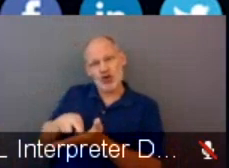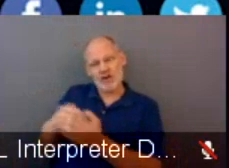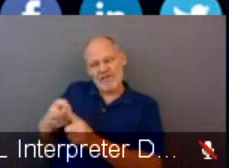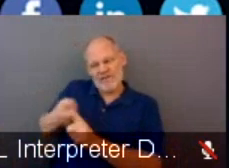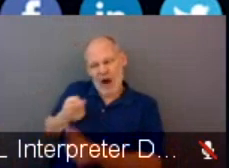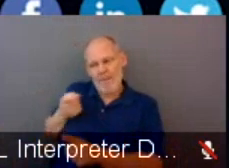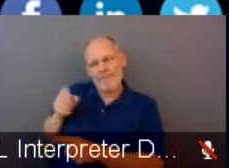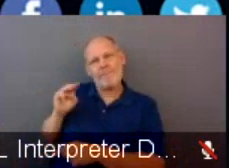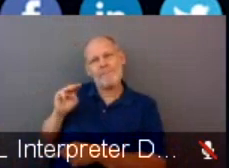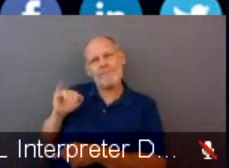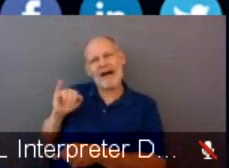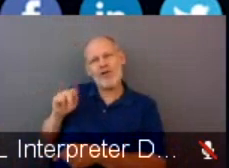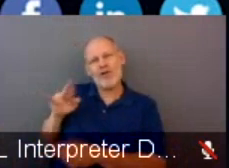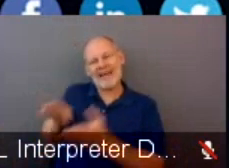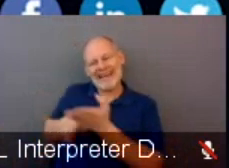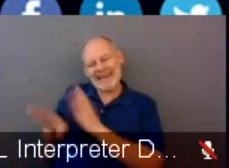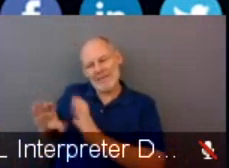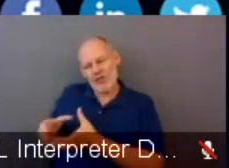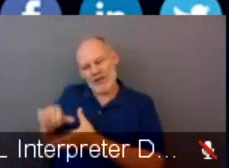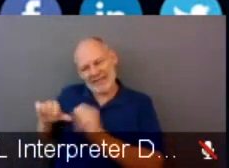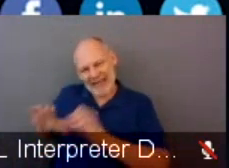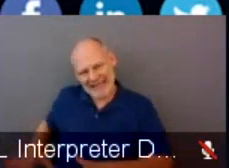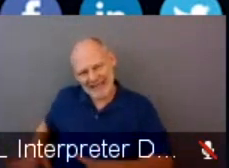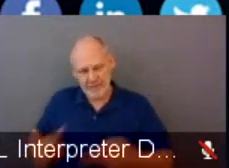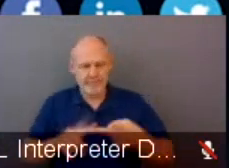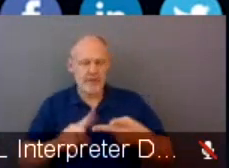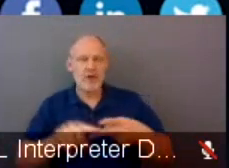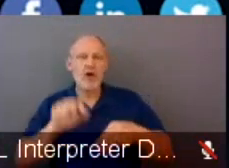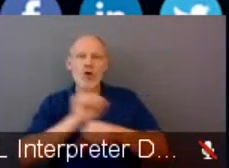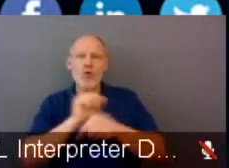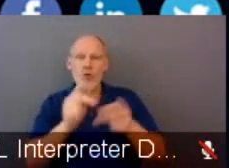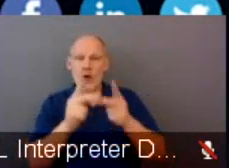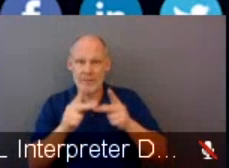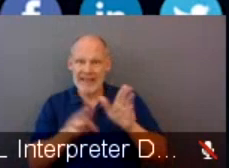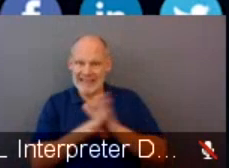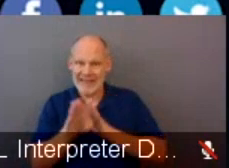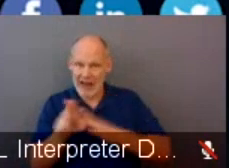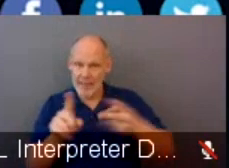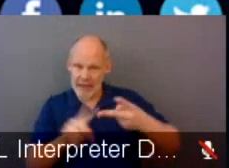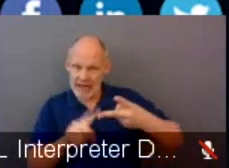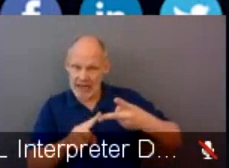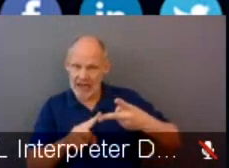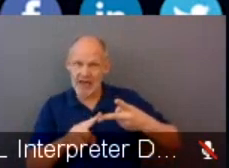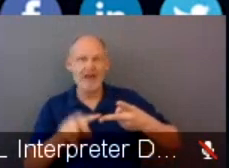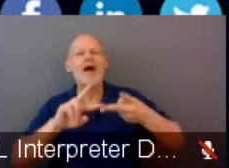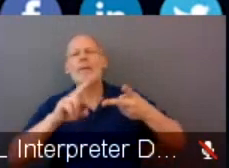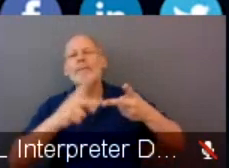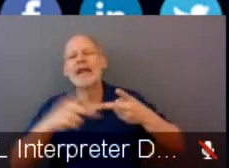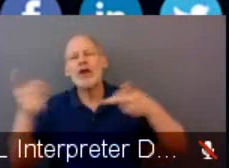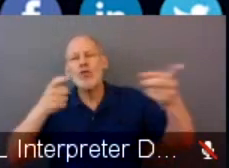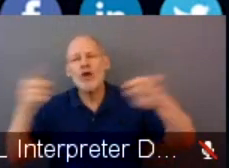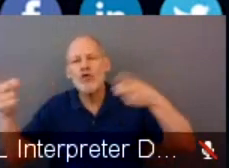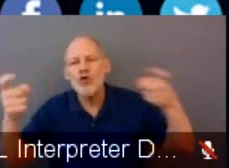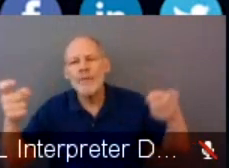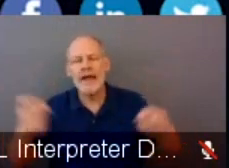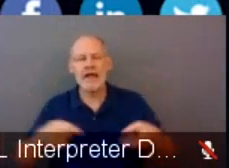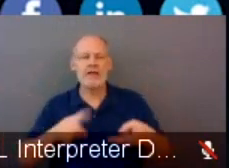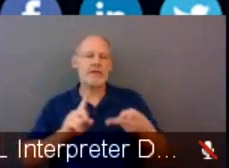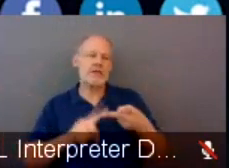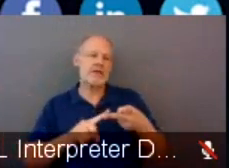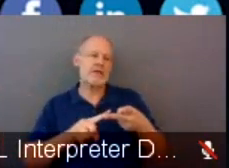Workplace development, and that is focused on our recruitment, our retention efforts,